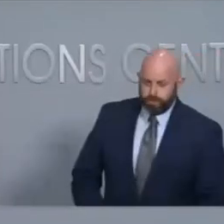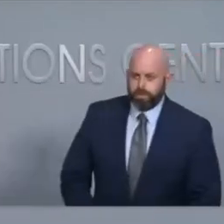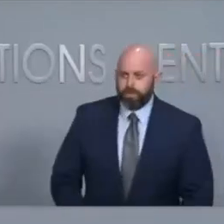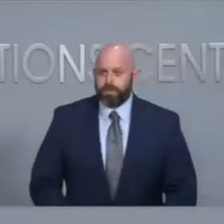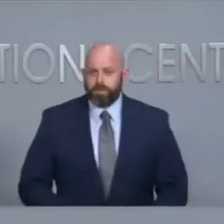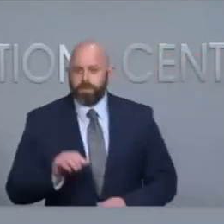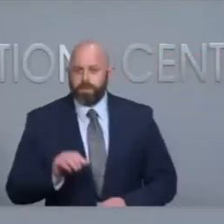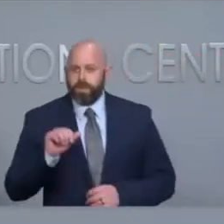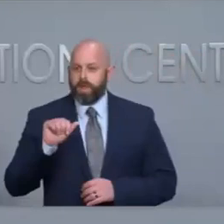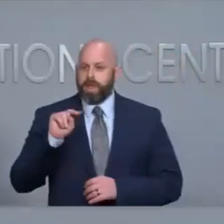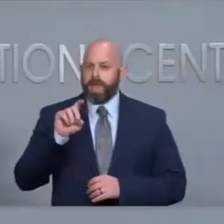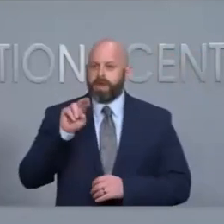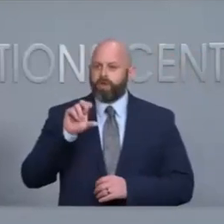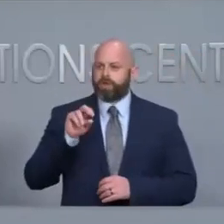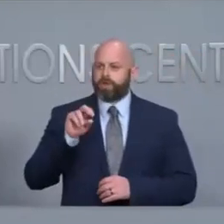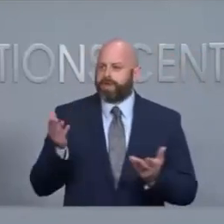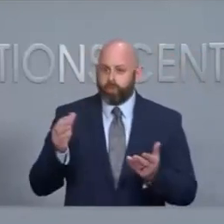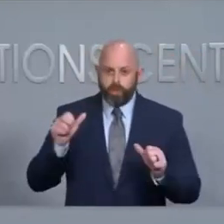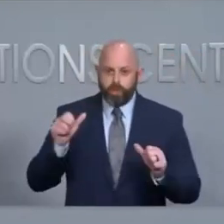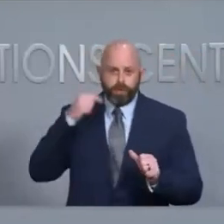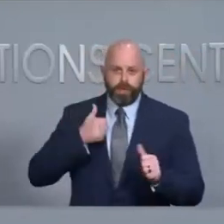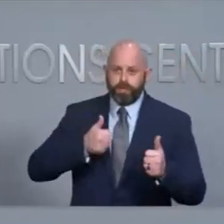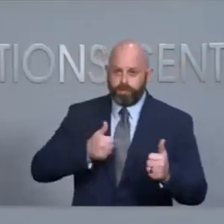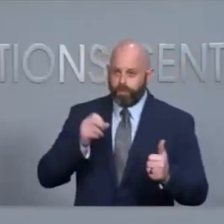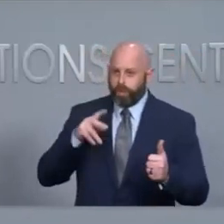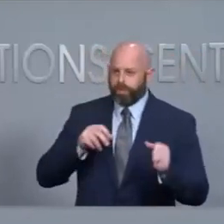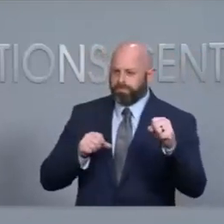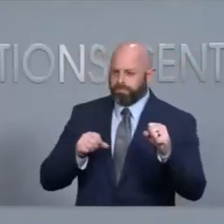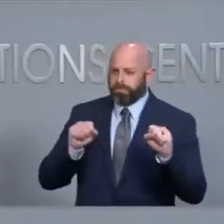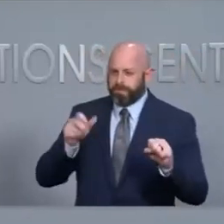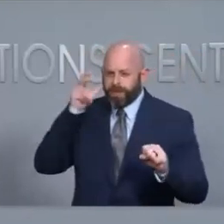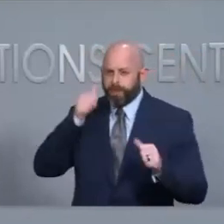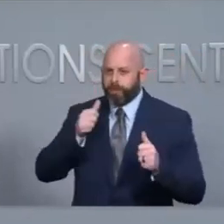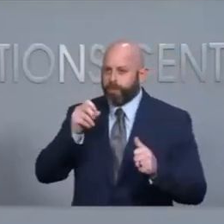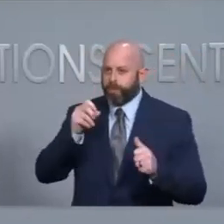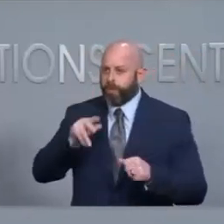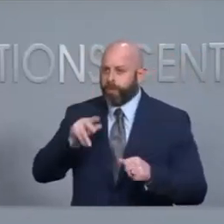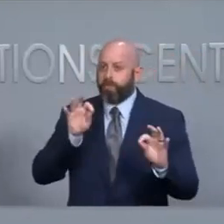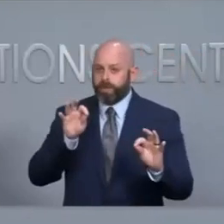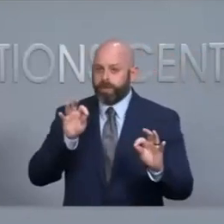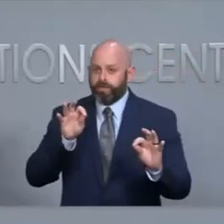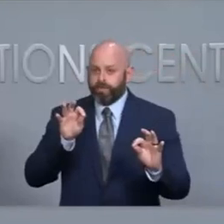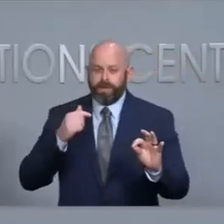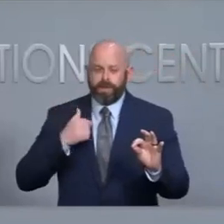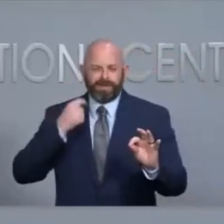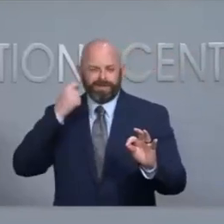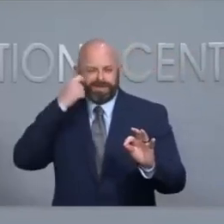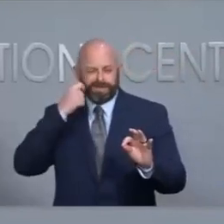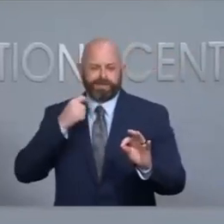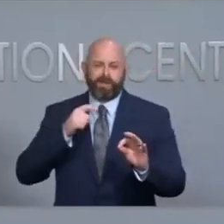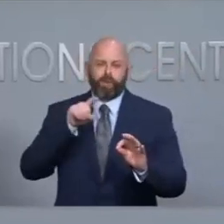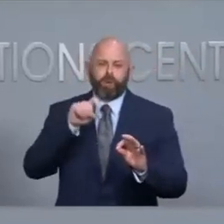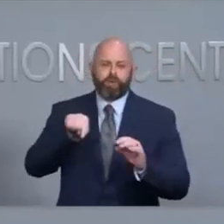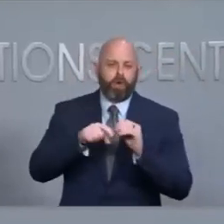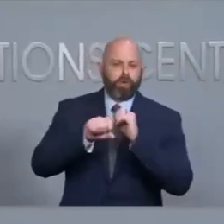Anderson here just confirming can you hear me okay there yes I can perfect I just had a campaign finance question I